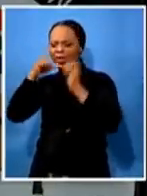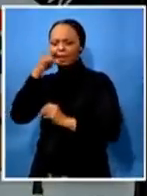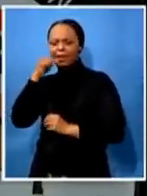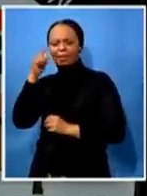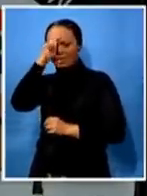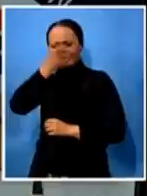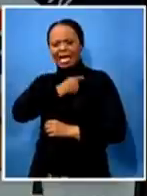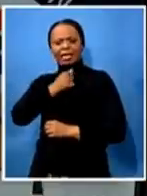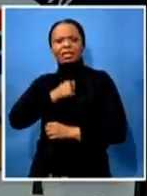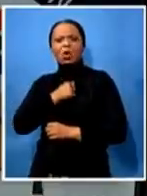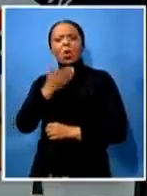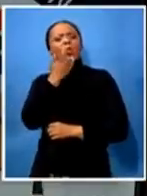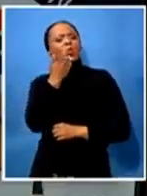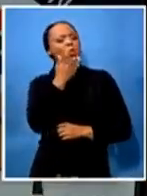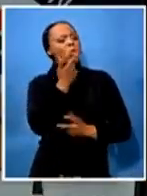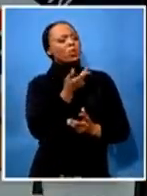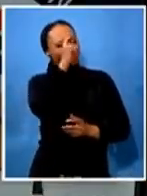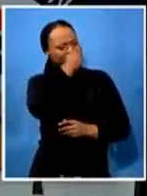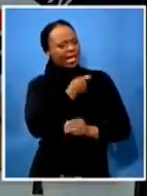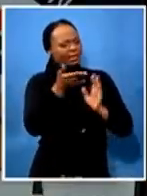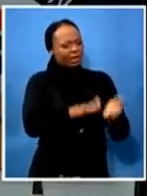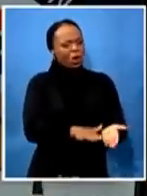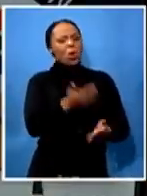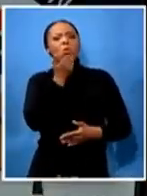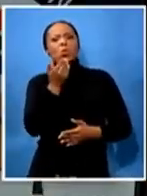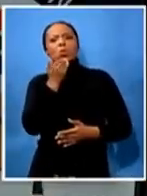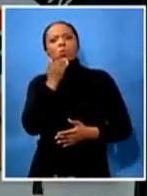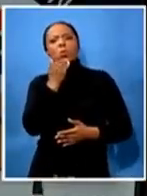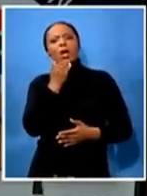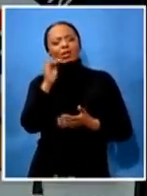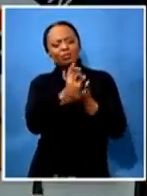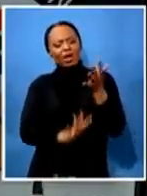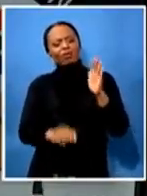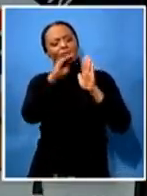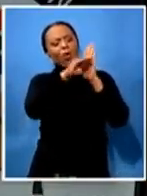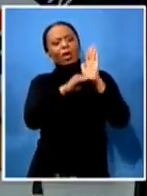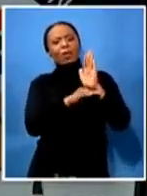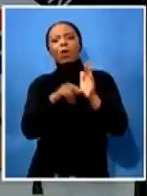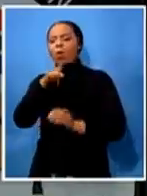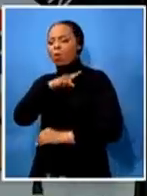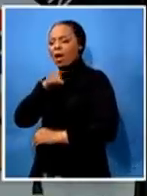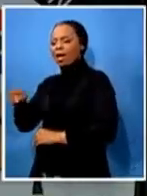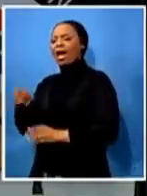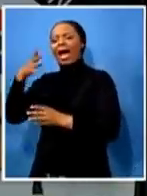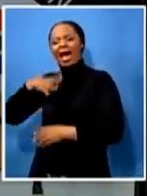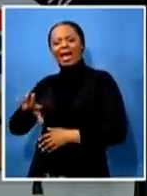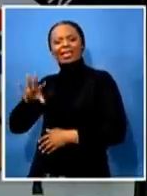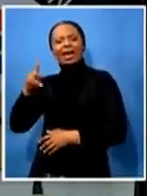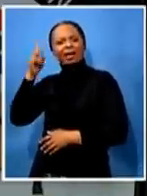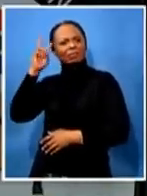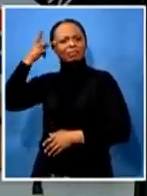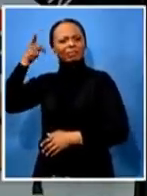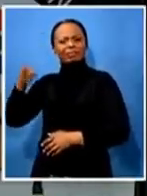who has had a drug problem precisely because he has other ulterior motives of which i do not know my family